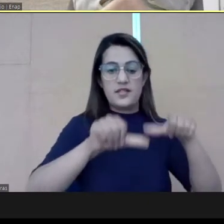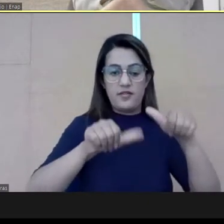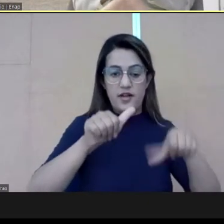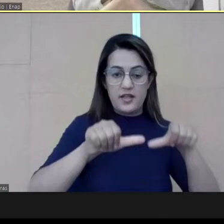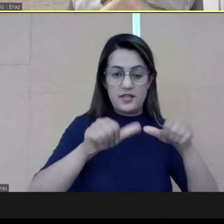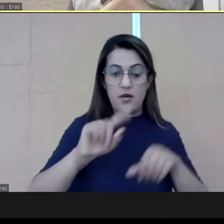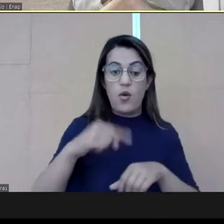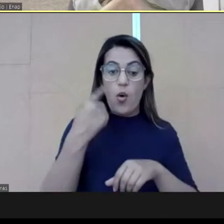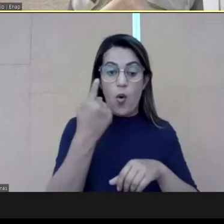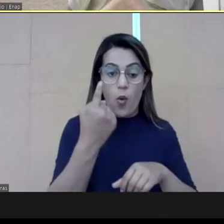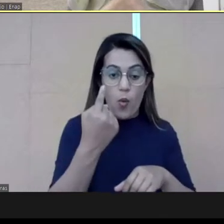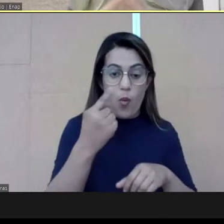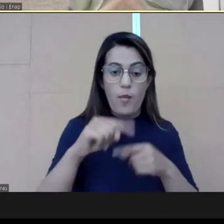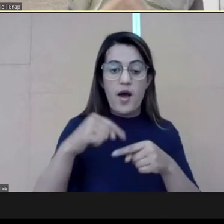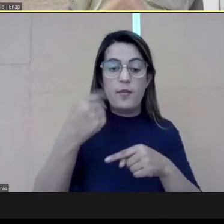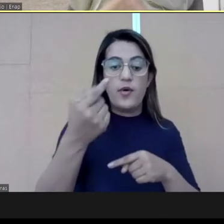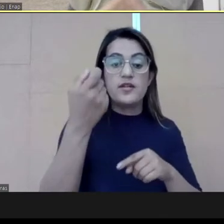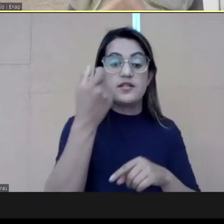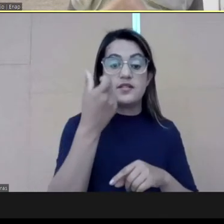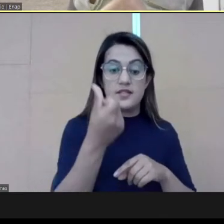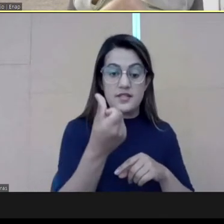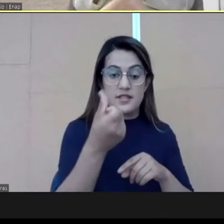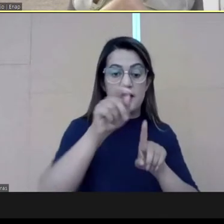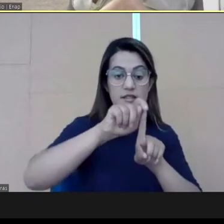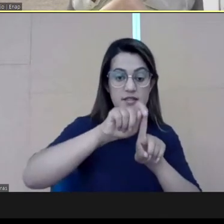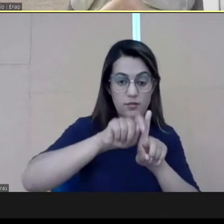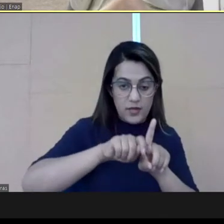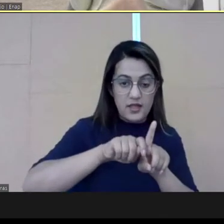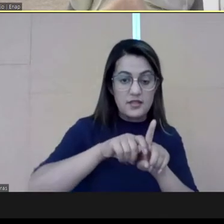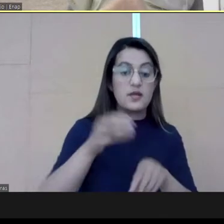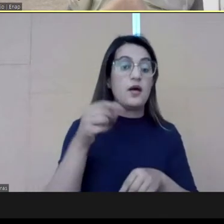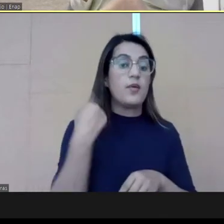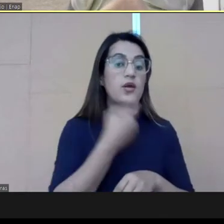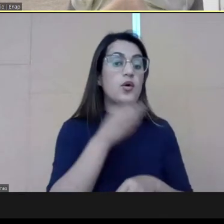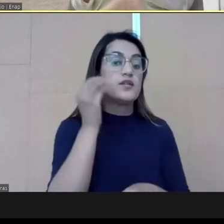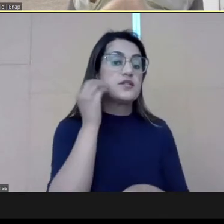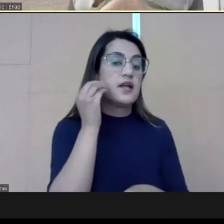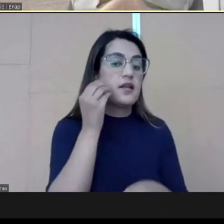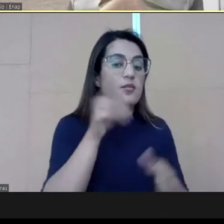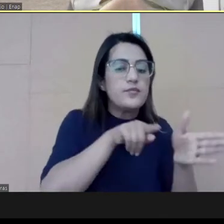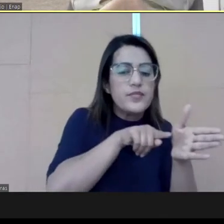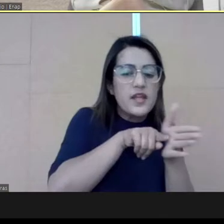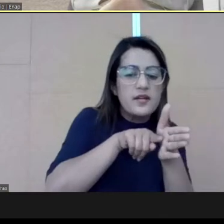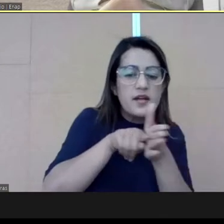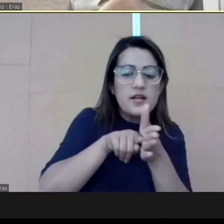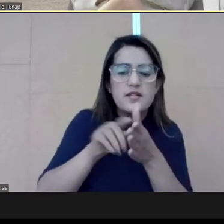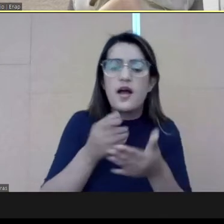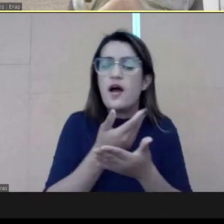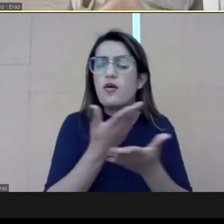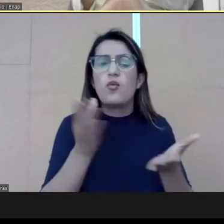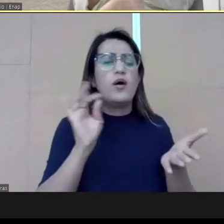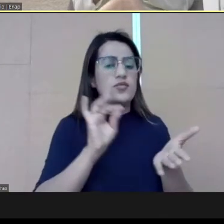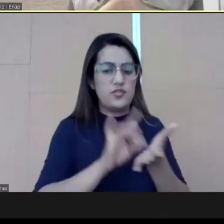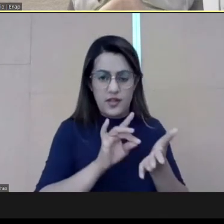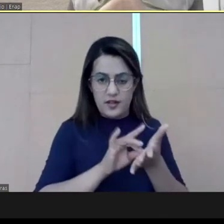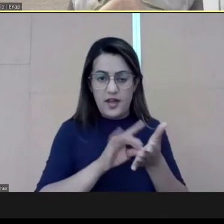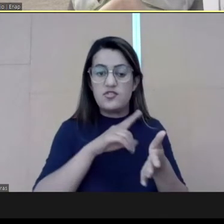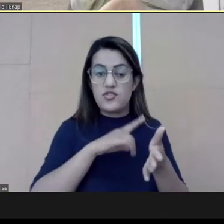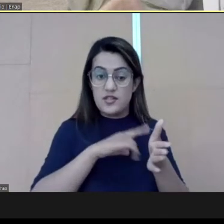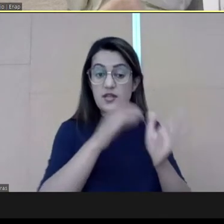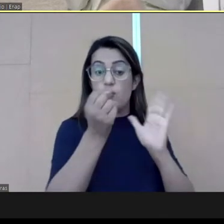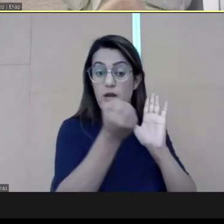And one of them happened six months after the program, so we could try to analyze